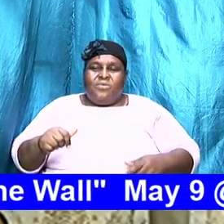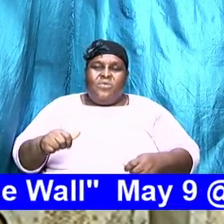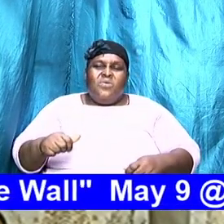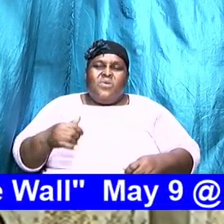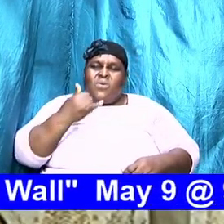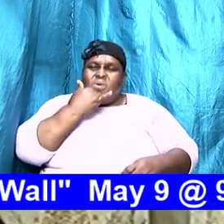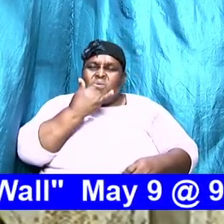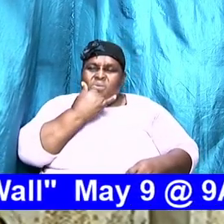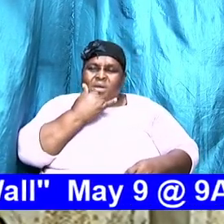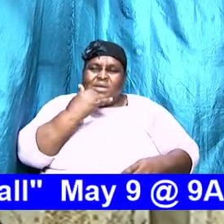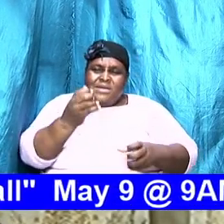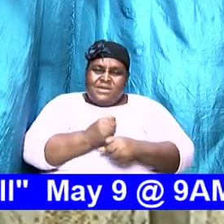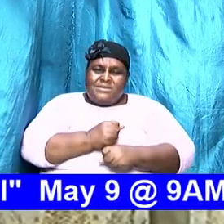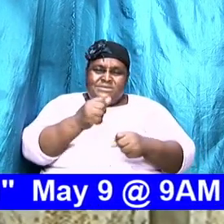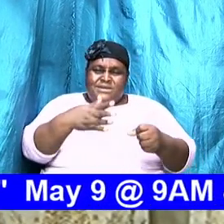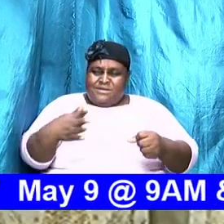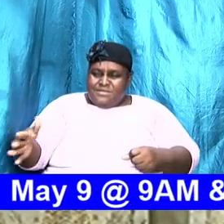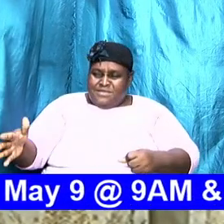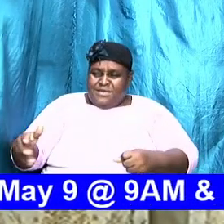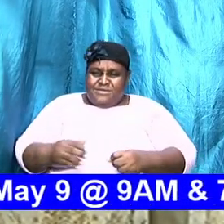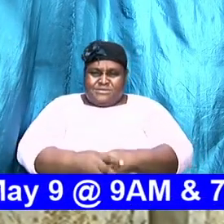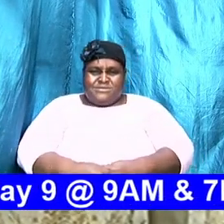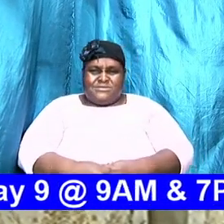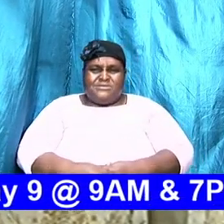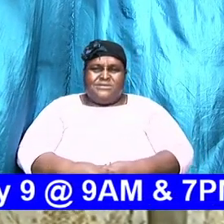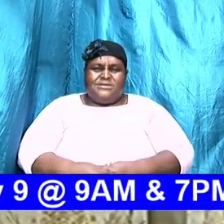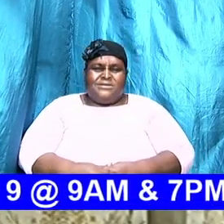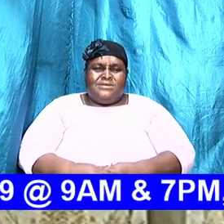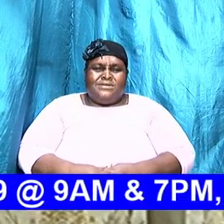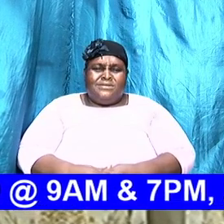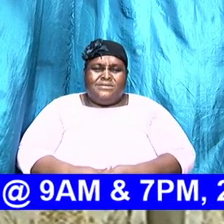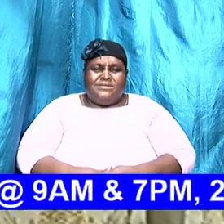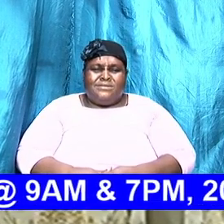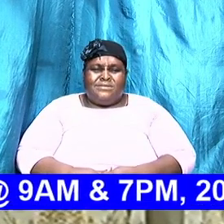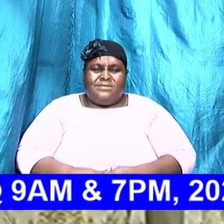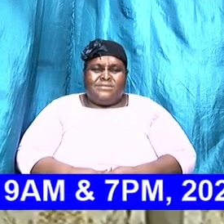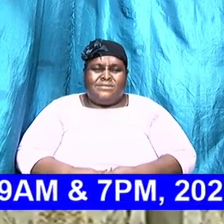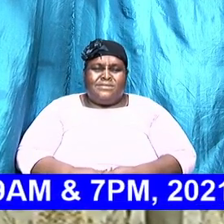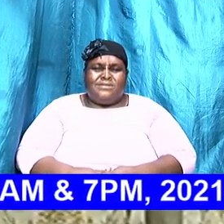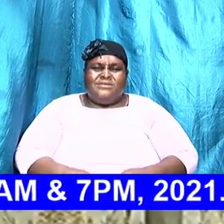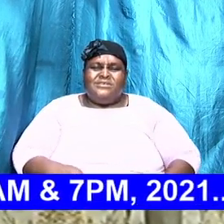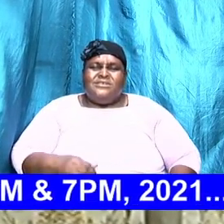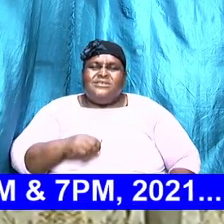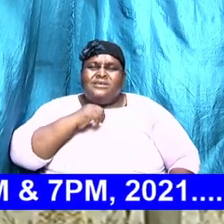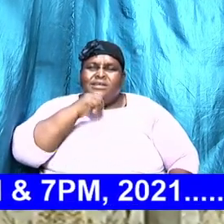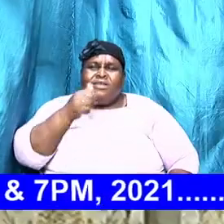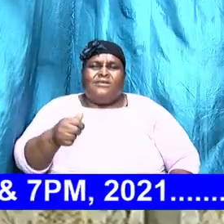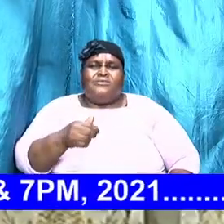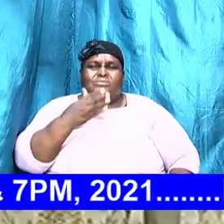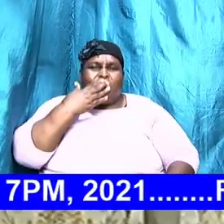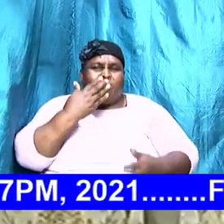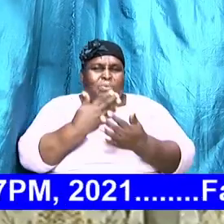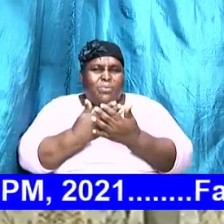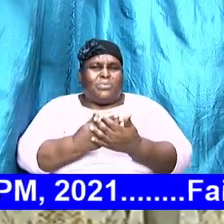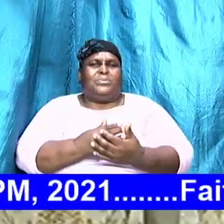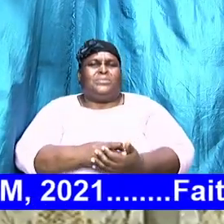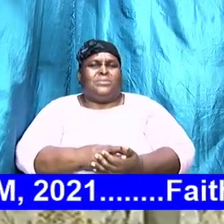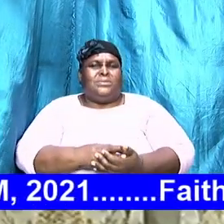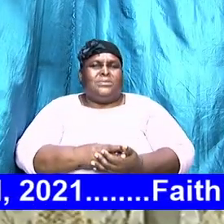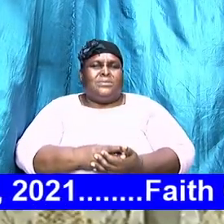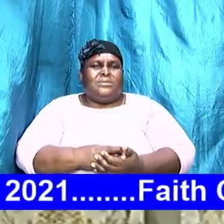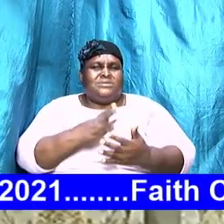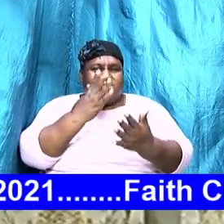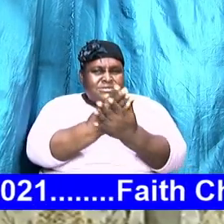side that's a fragmented non workable crazy relationship get rid of it